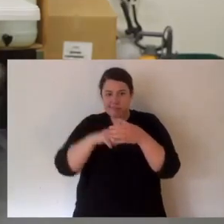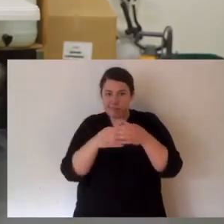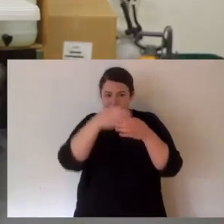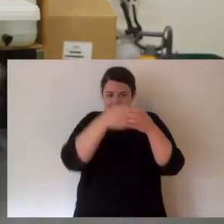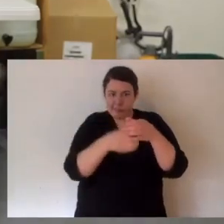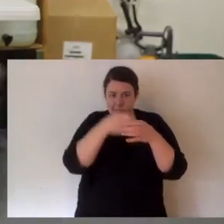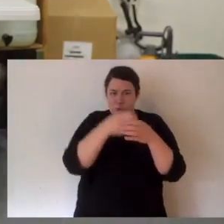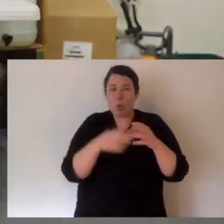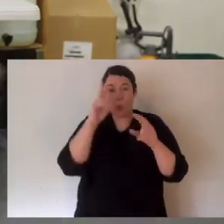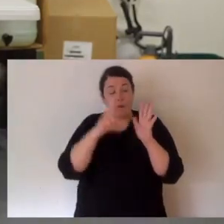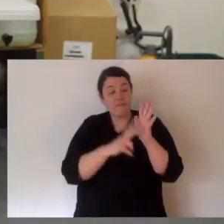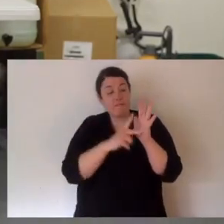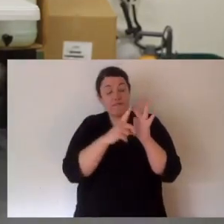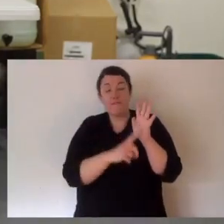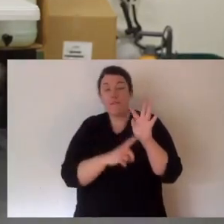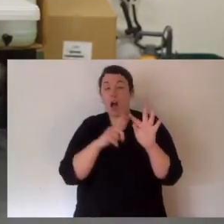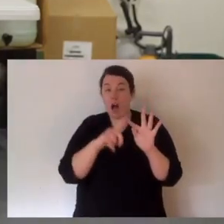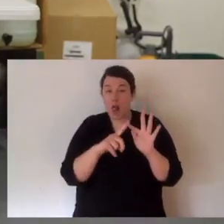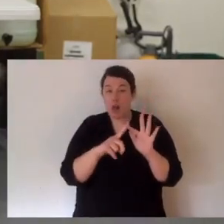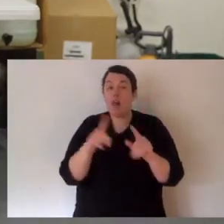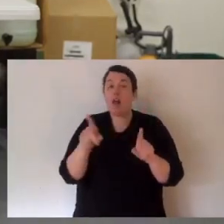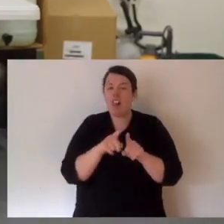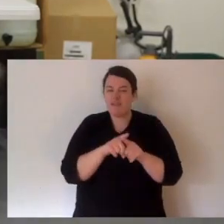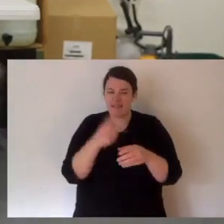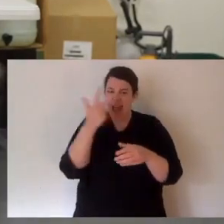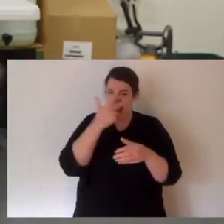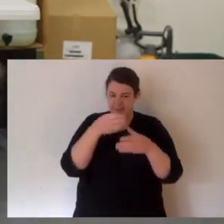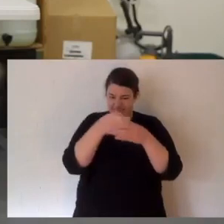It's like that. You've got to be careful. Spot where your snake is.